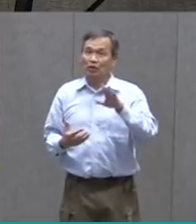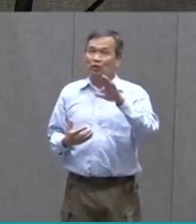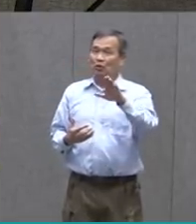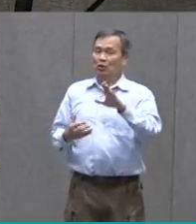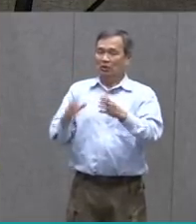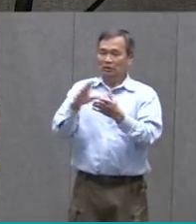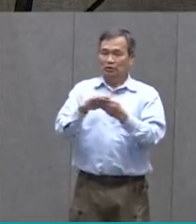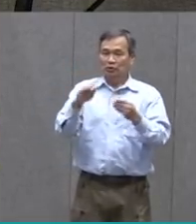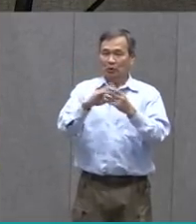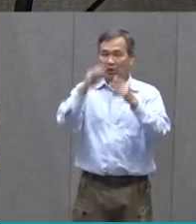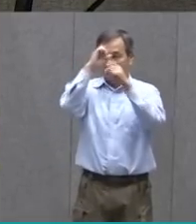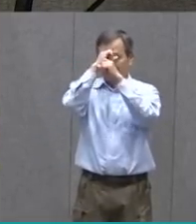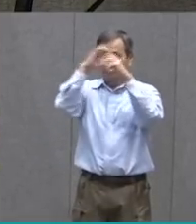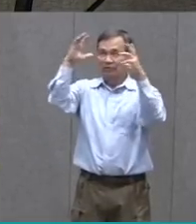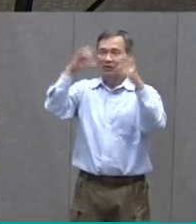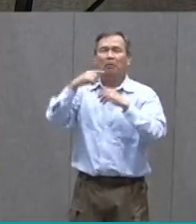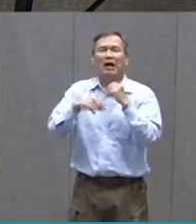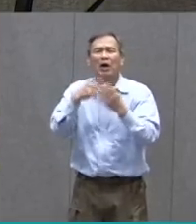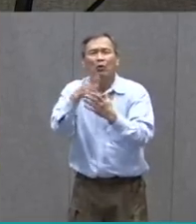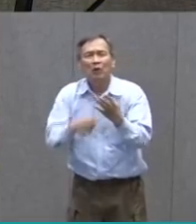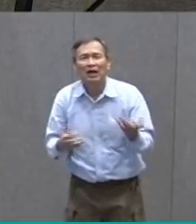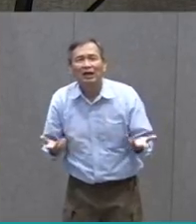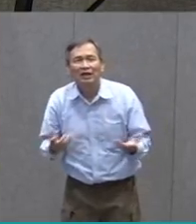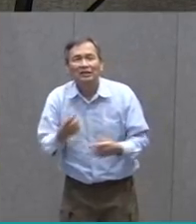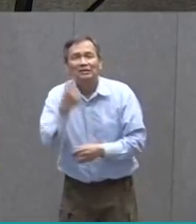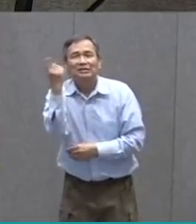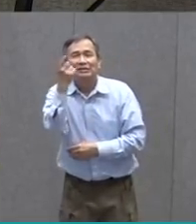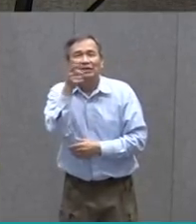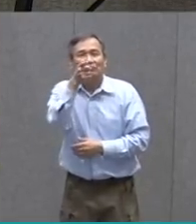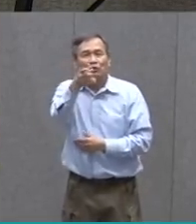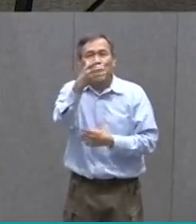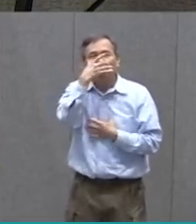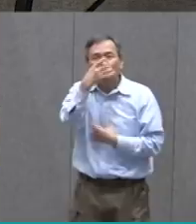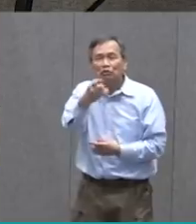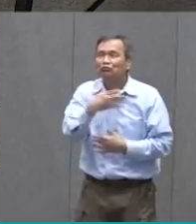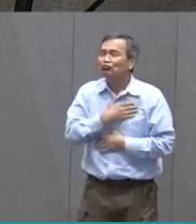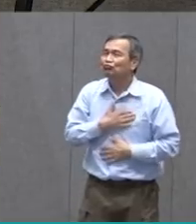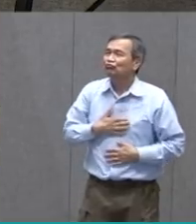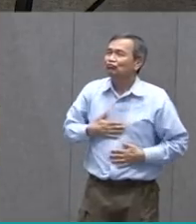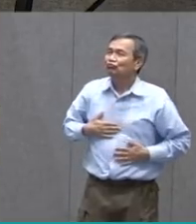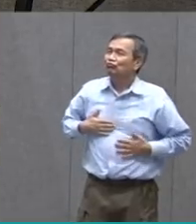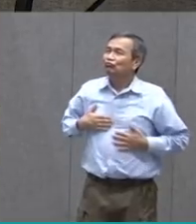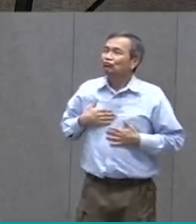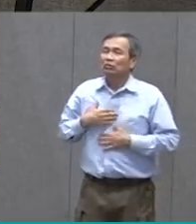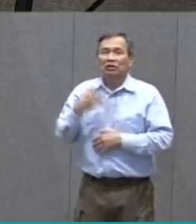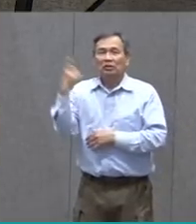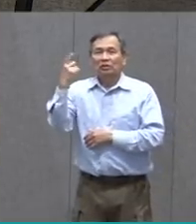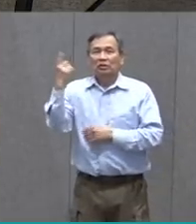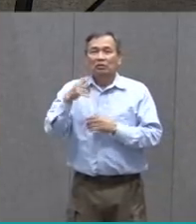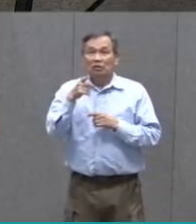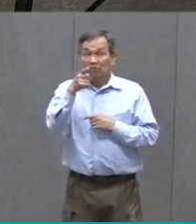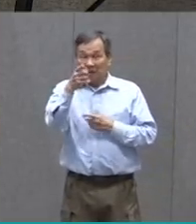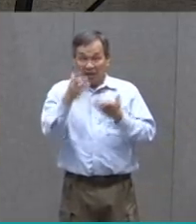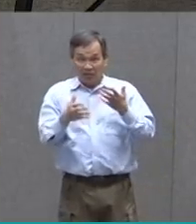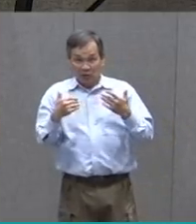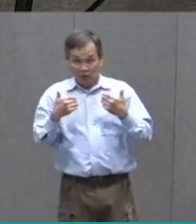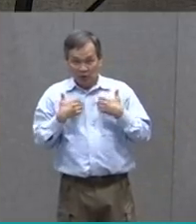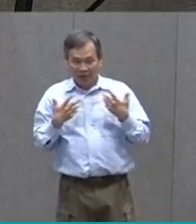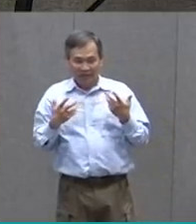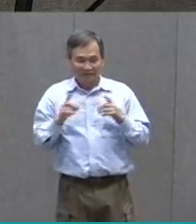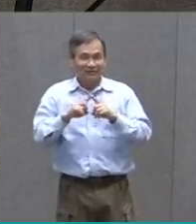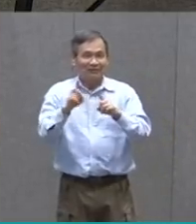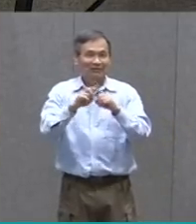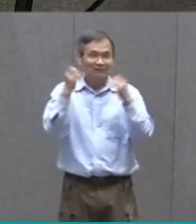Story to be About Something that Interests you Something that You really enjoy And something That you may Have the kinds Of